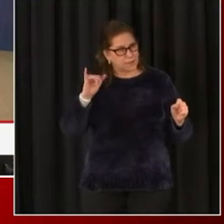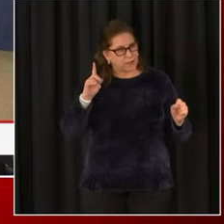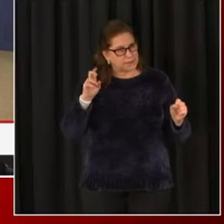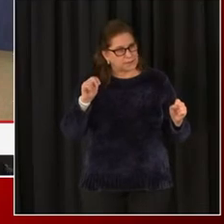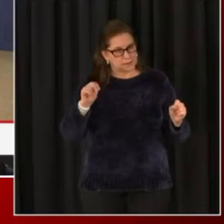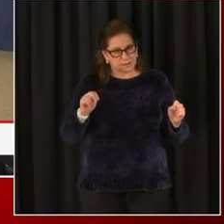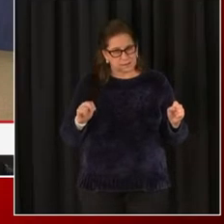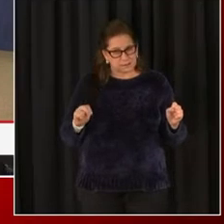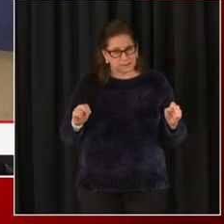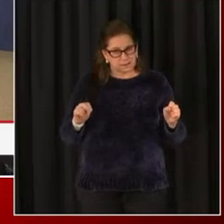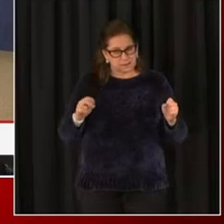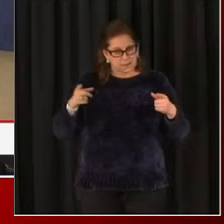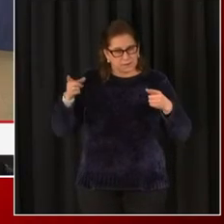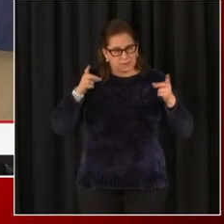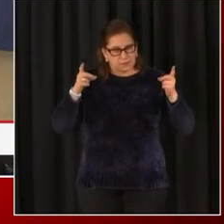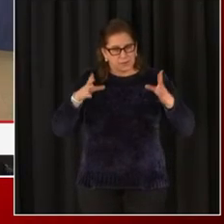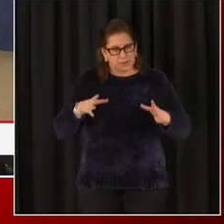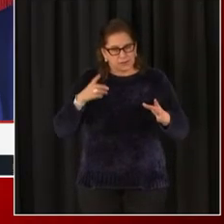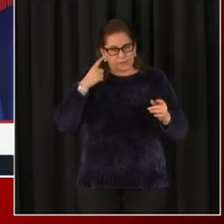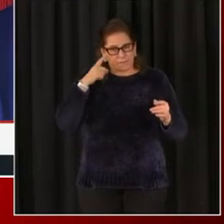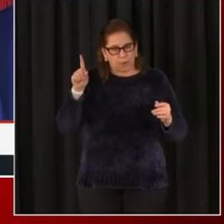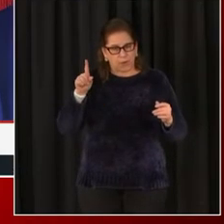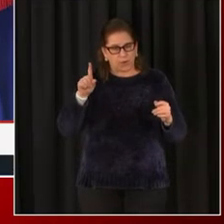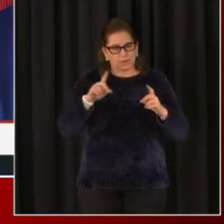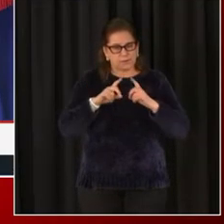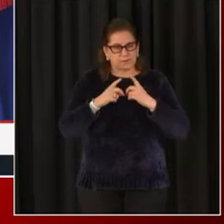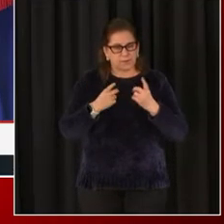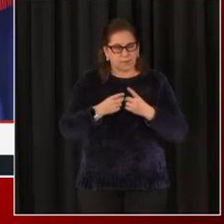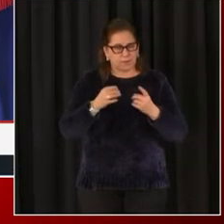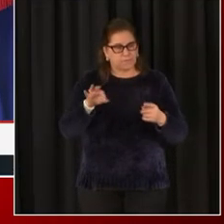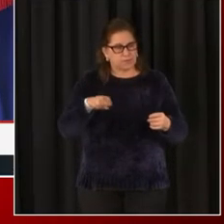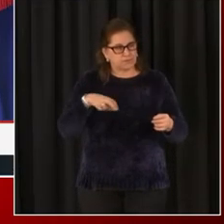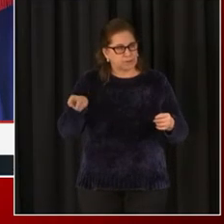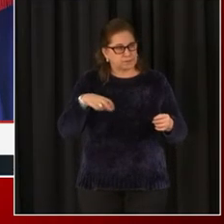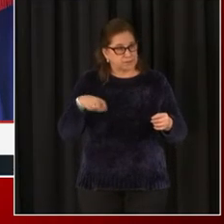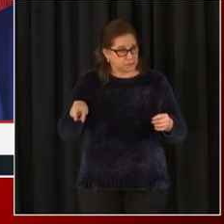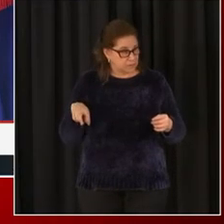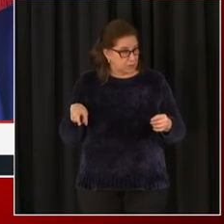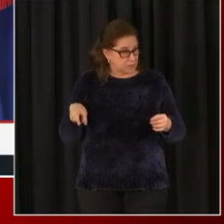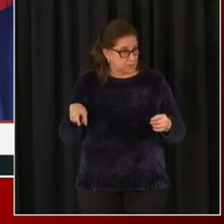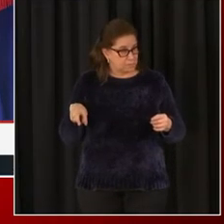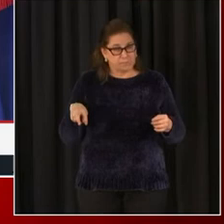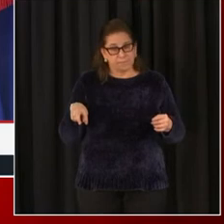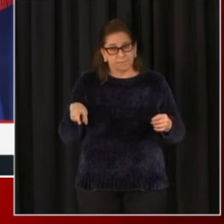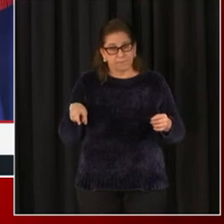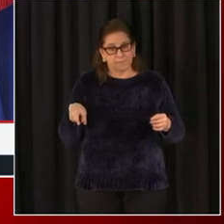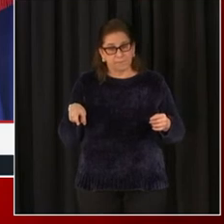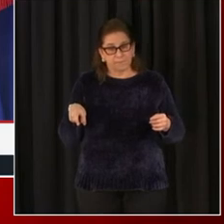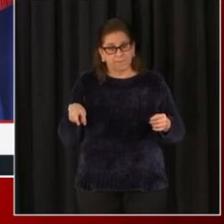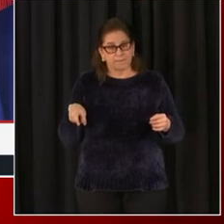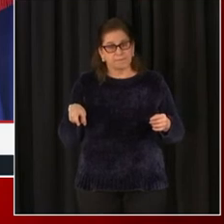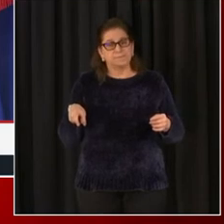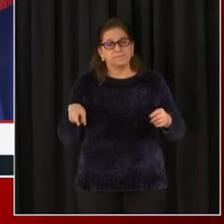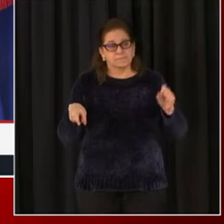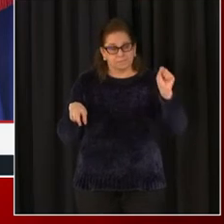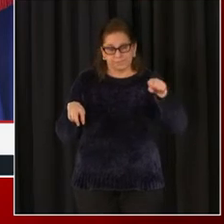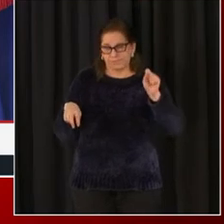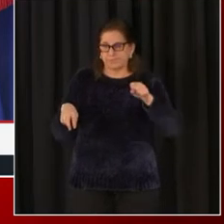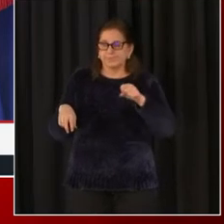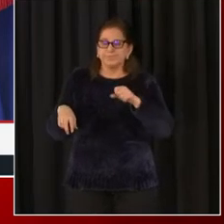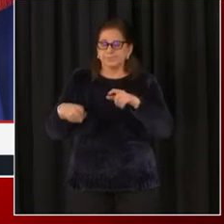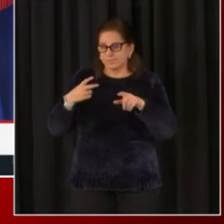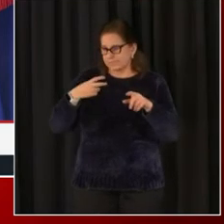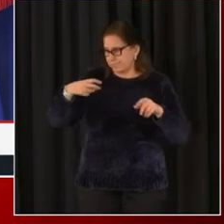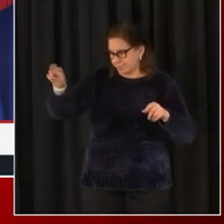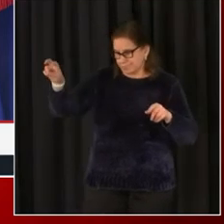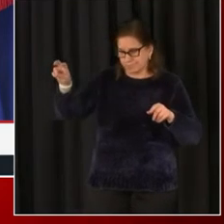for DDOT will serve in a interim capacity. Uh, his name is Everett Lott. And we will be